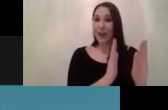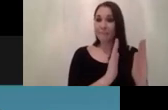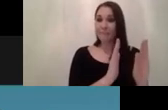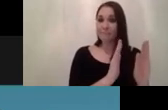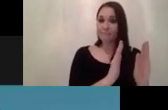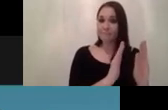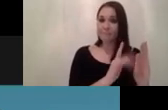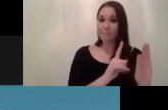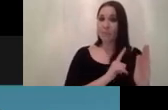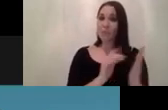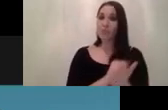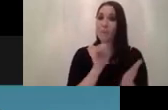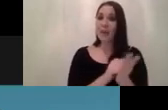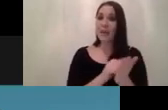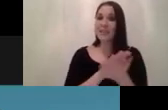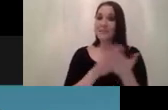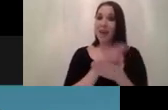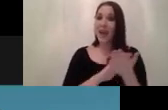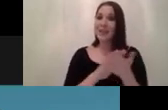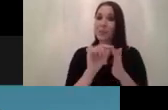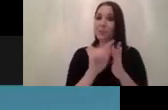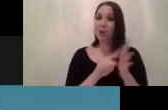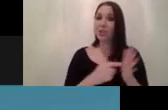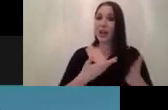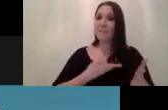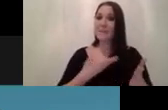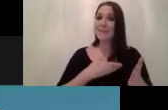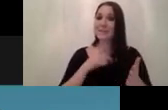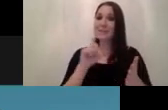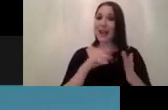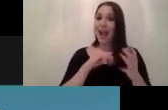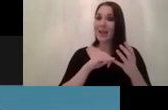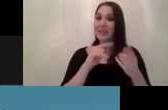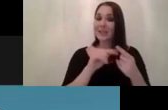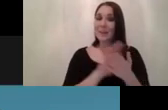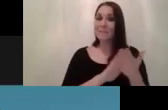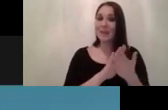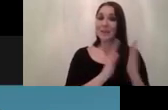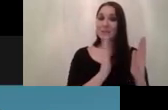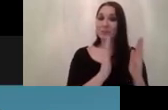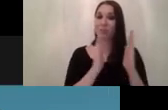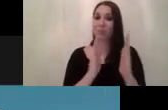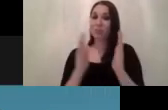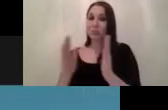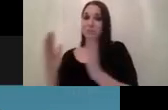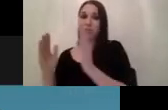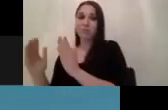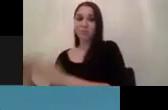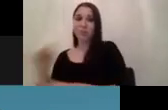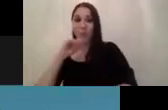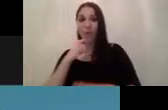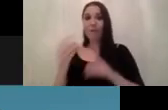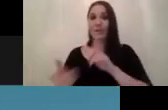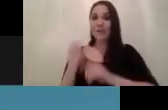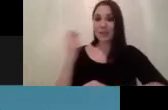properly defining the business case then it's very likely that your project will still fail even if you succeeded in those three